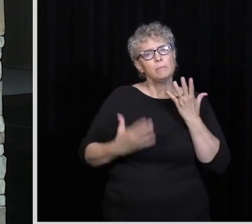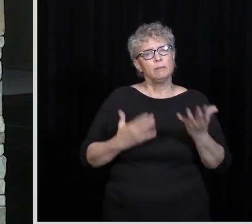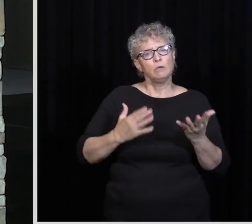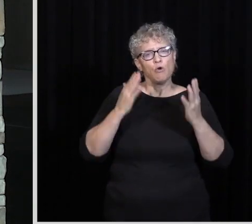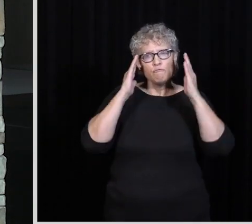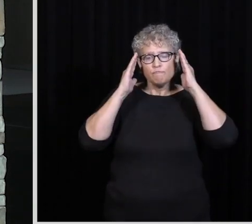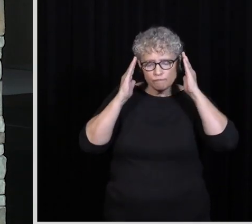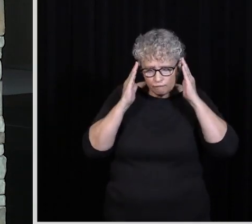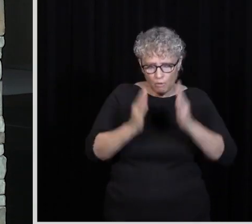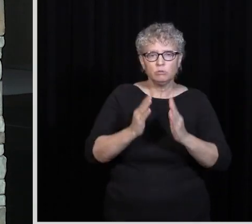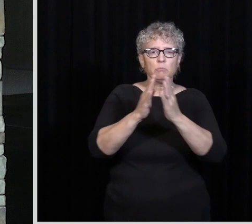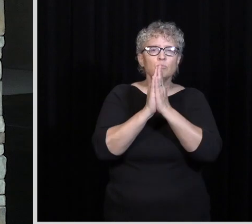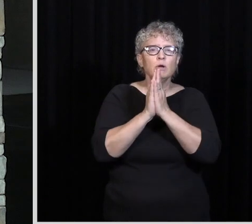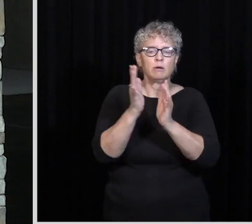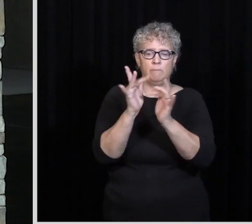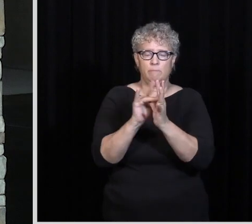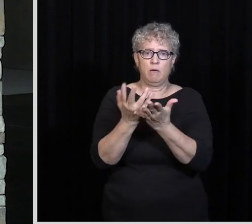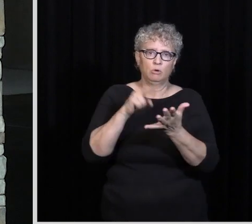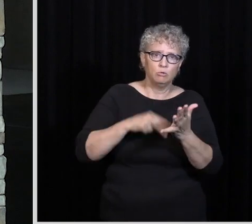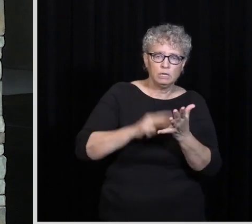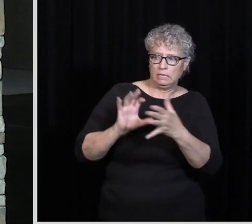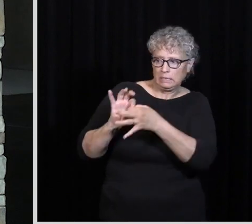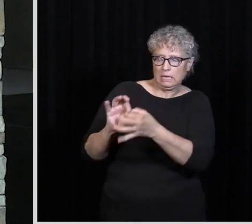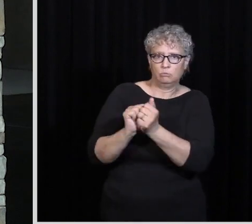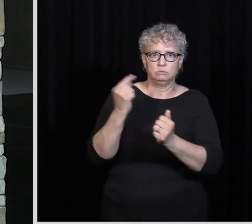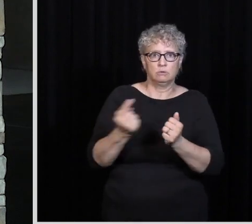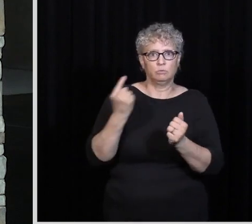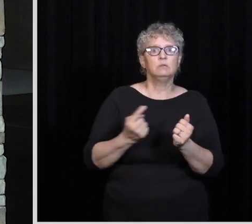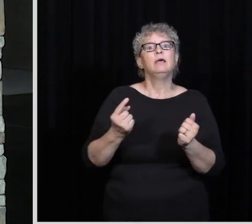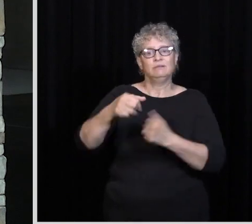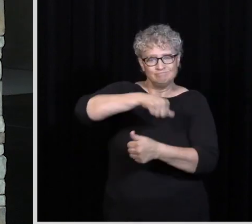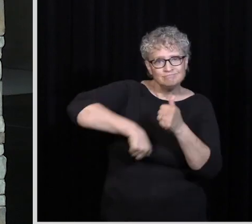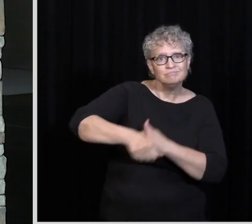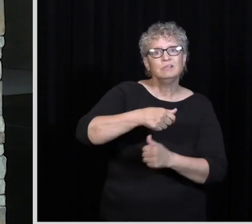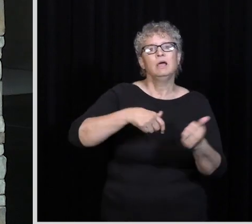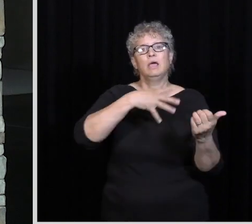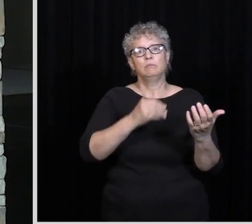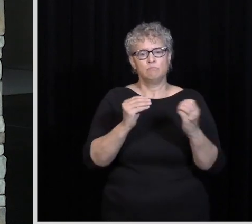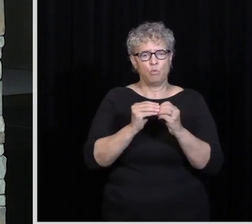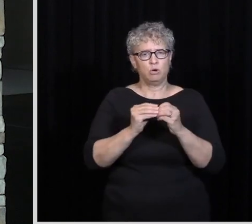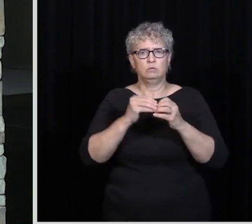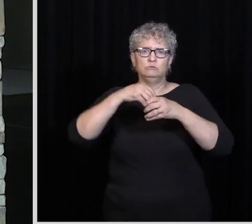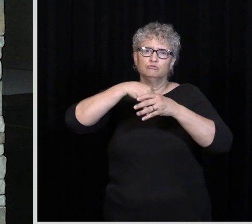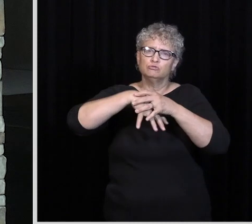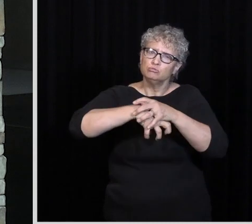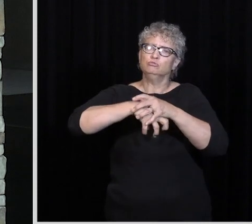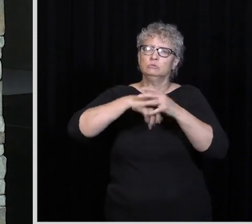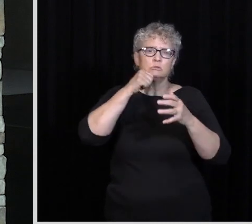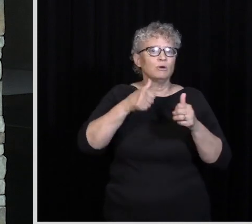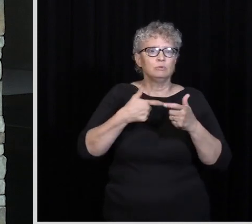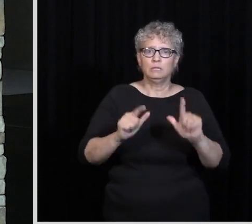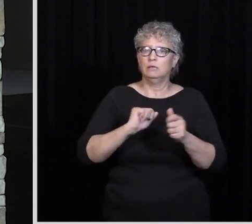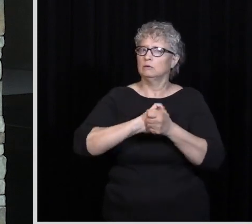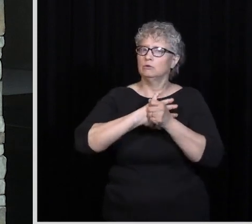refocus on prayer, Bible reading, connect with somebody, be there for one another, build stronger roots during this time. Don't let